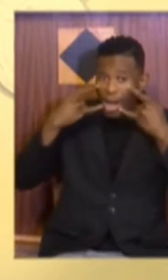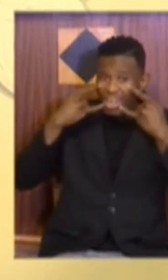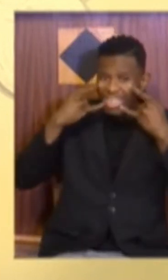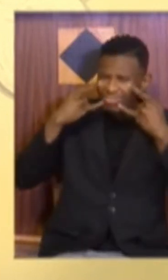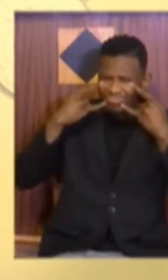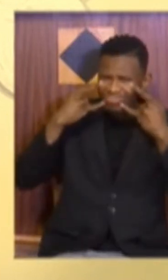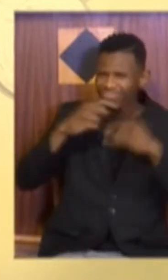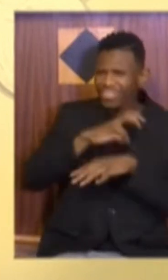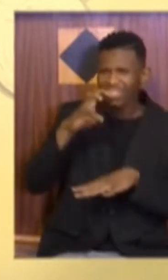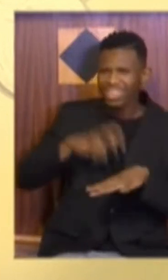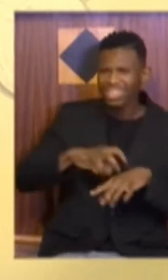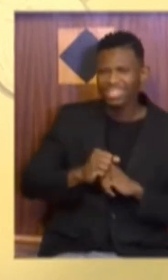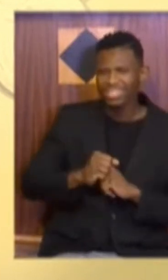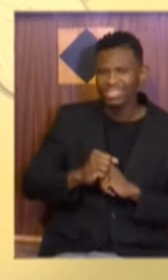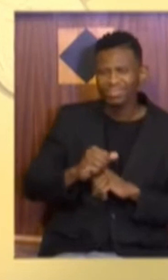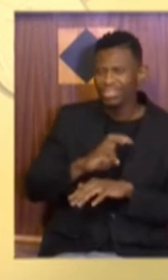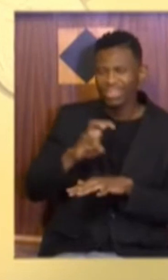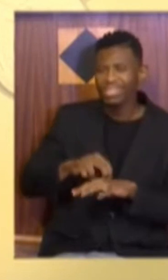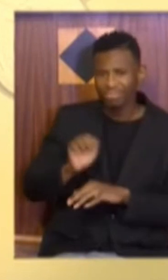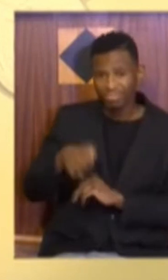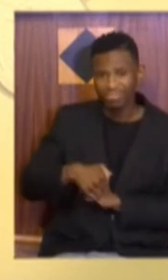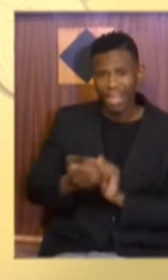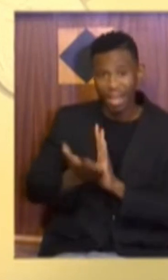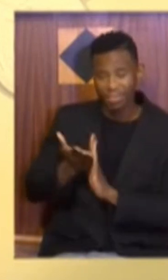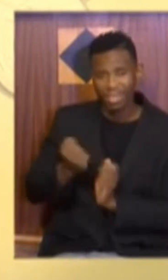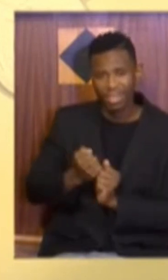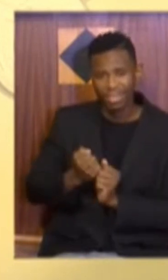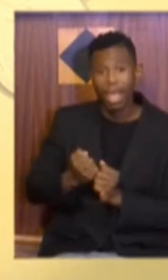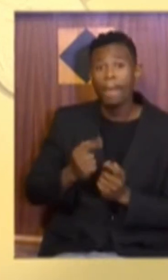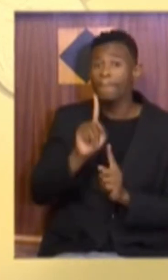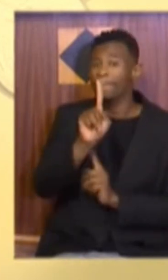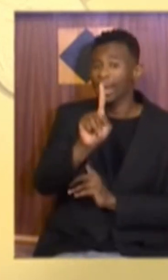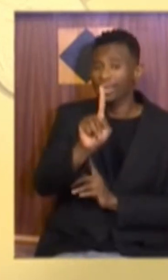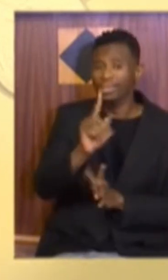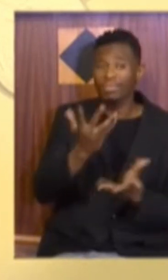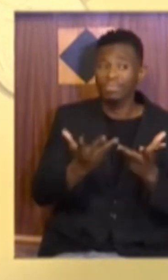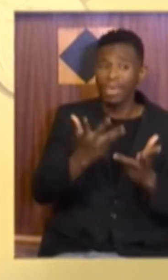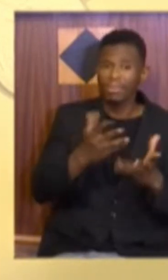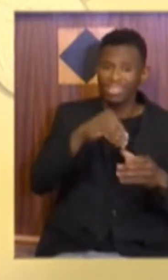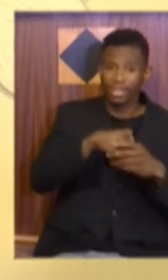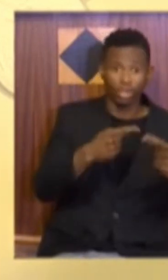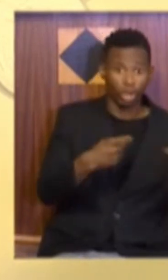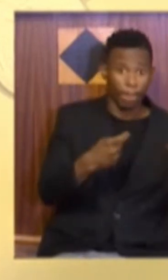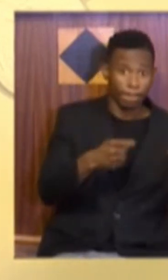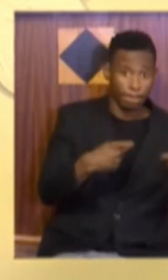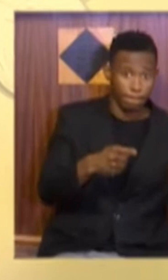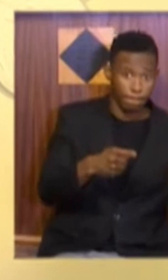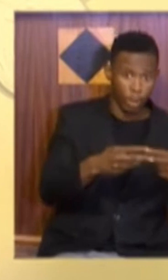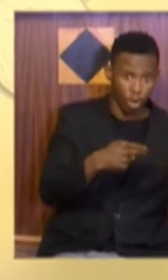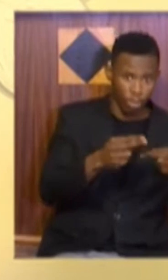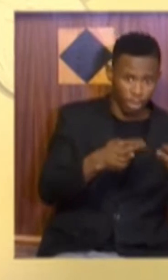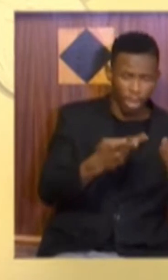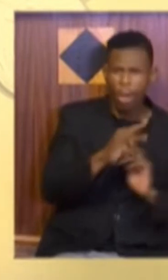we still need to wear masks in facilities like shops, malls,